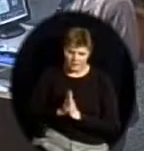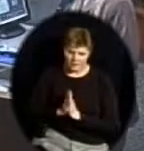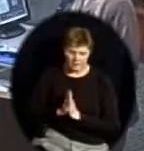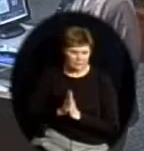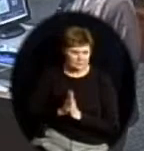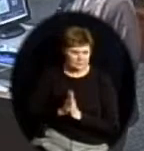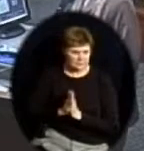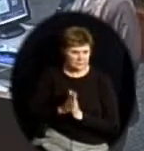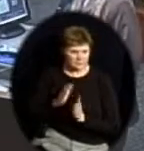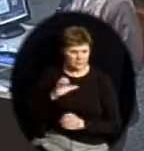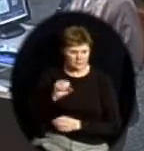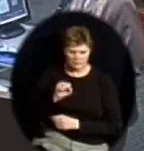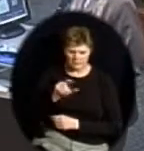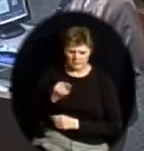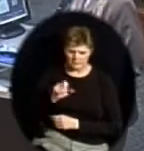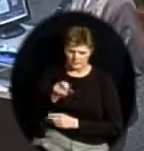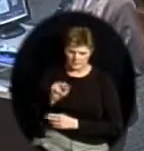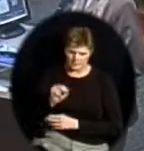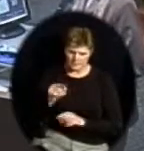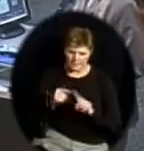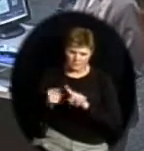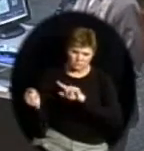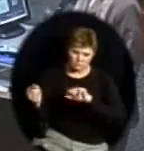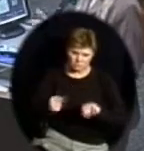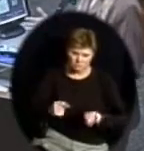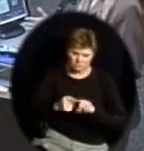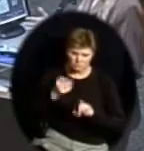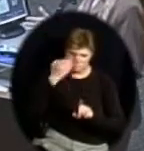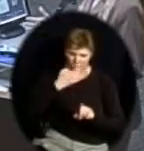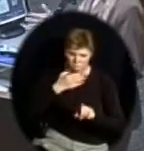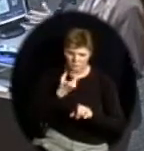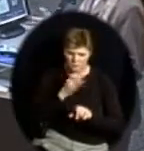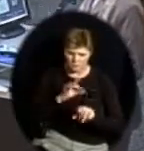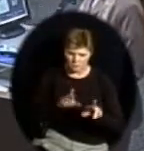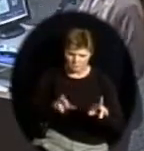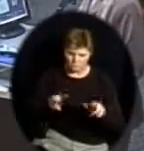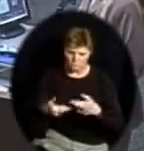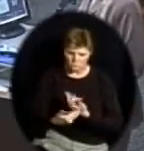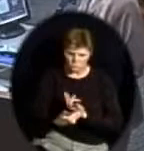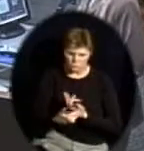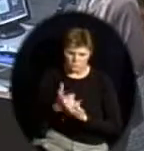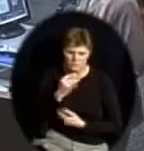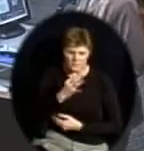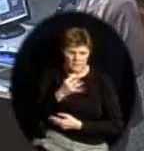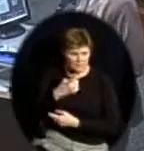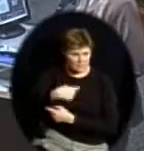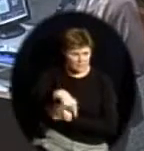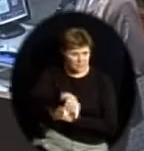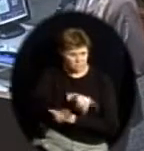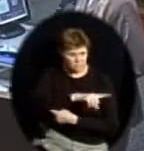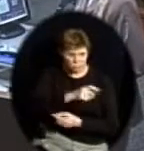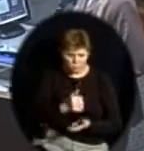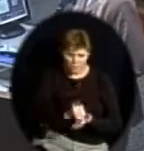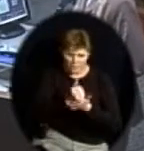bang to the 2006-2007 school year real smooth operation. Stand up if you help to make that happen.